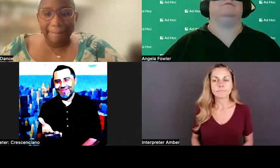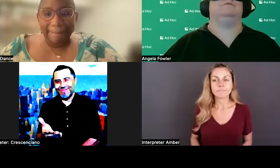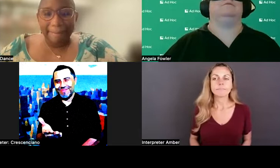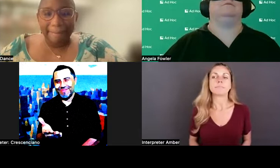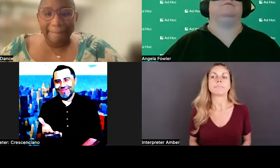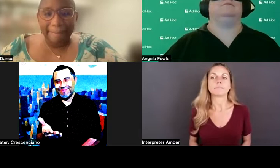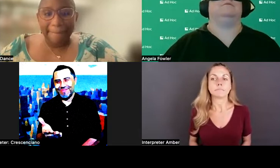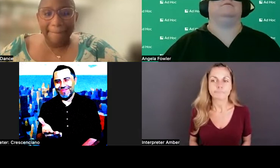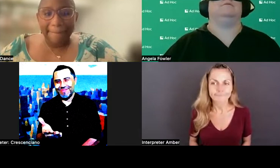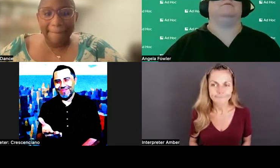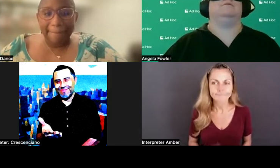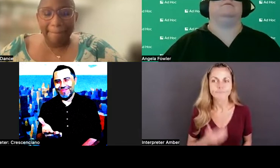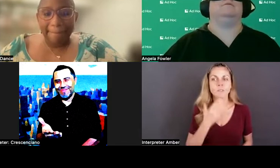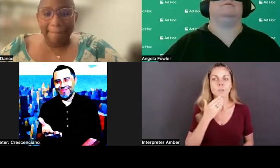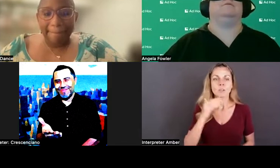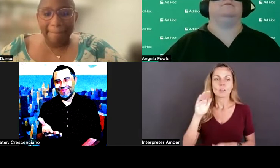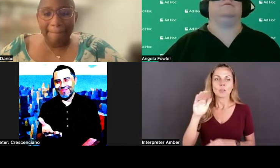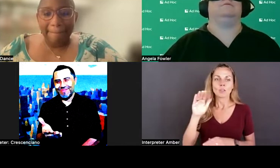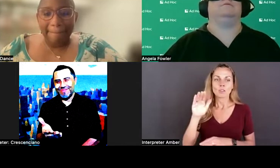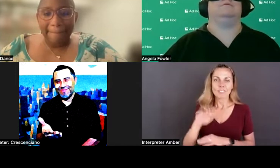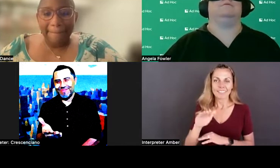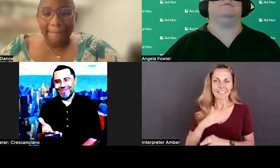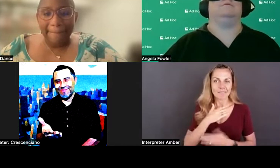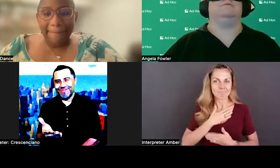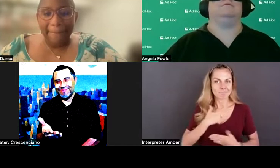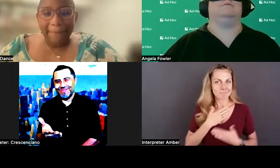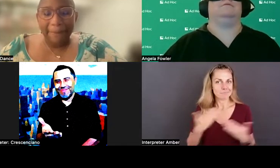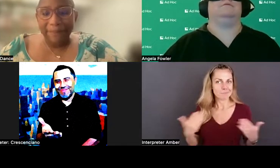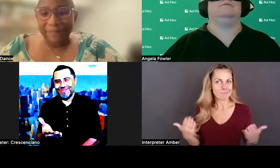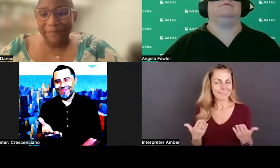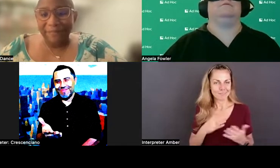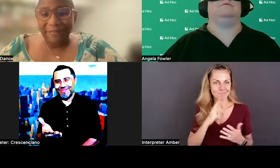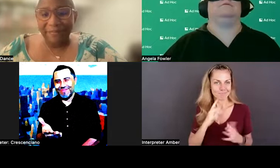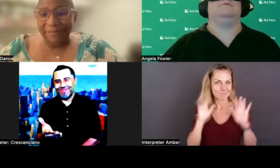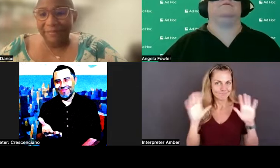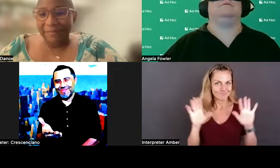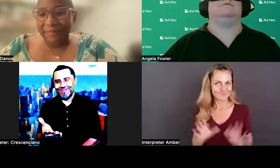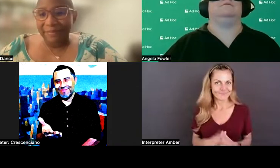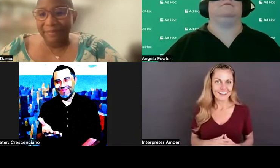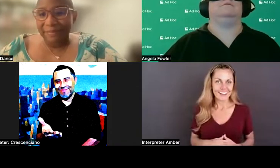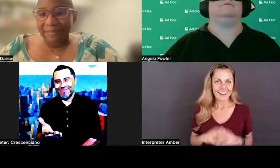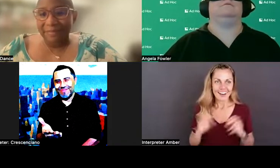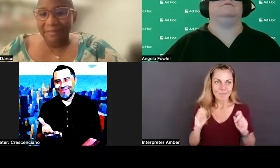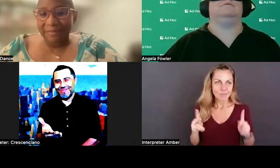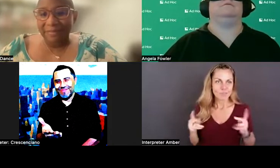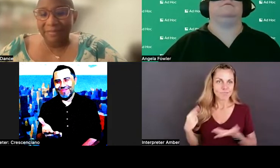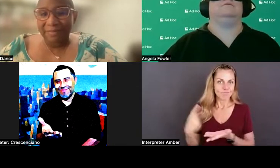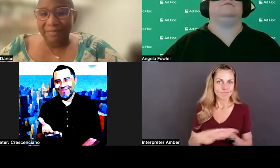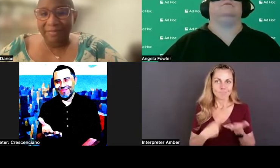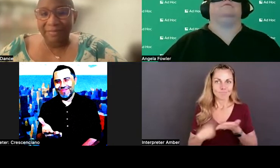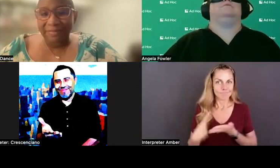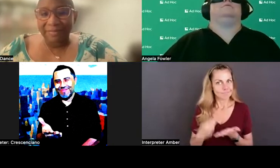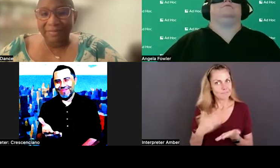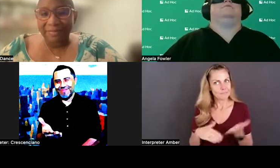Good evening, all. I appreciate the opportunity to be here. It's a really, really great opportunity to talk about some very important